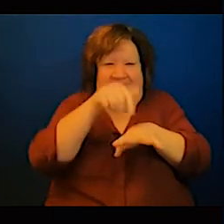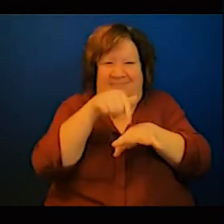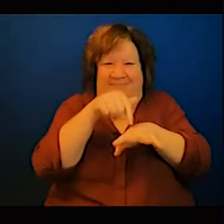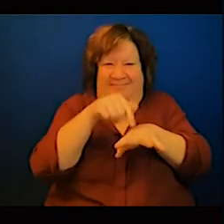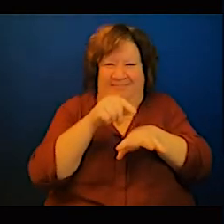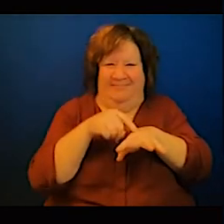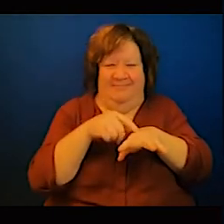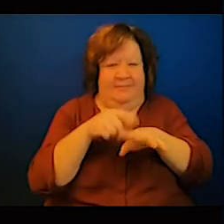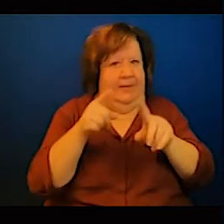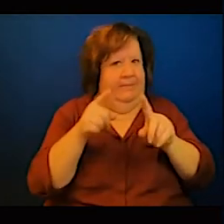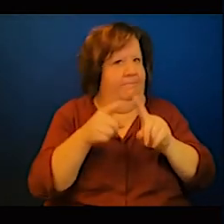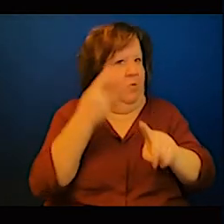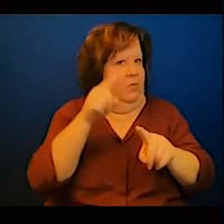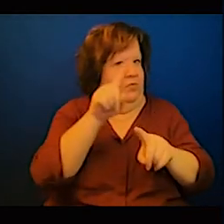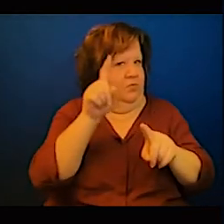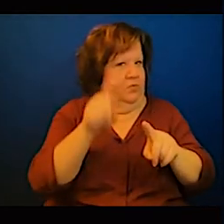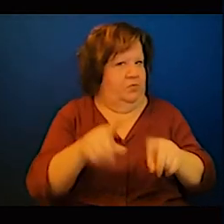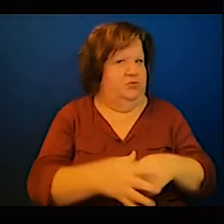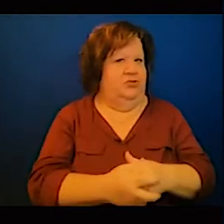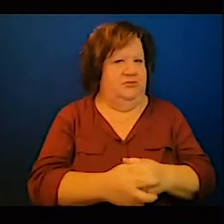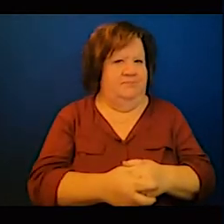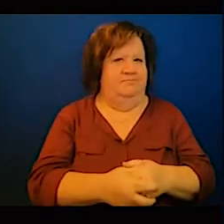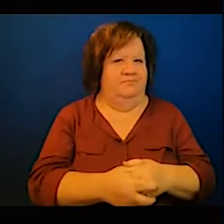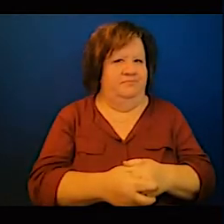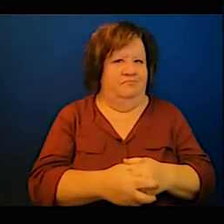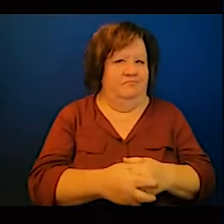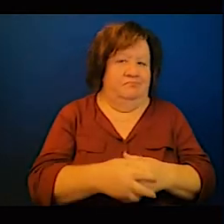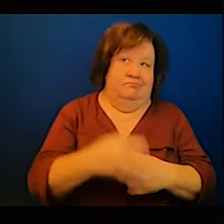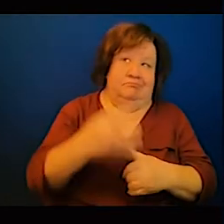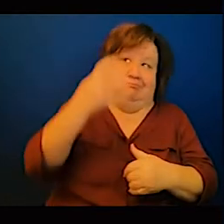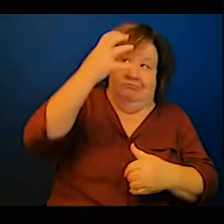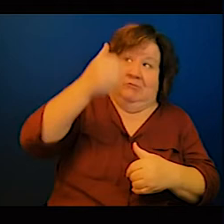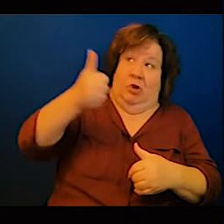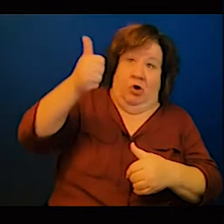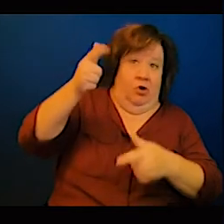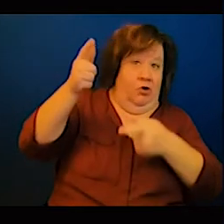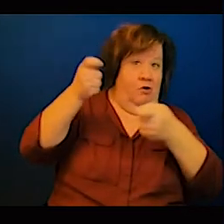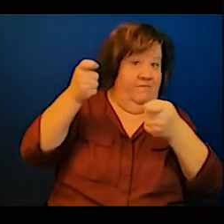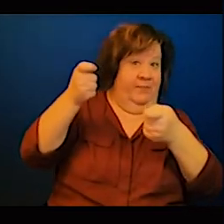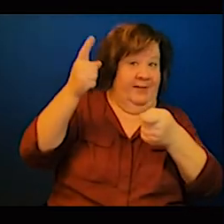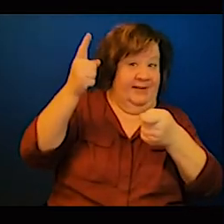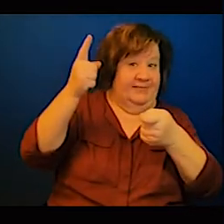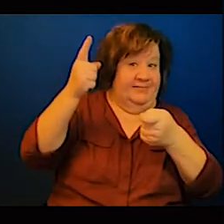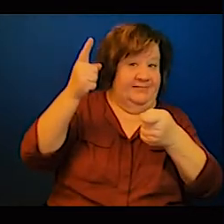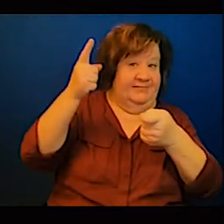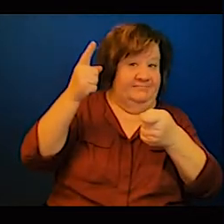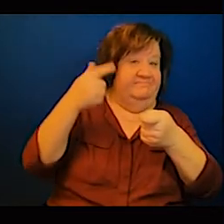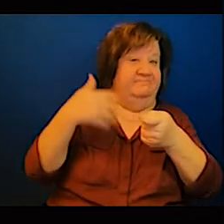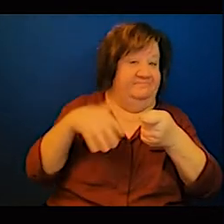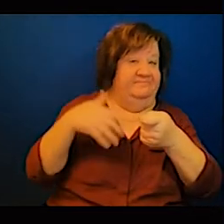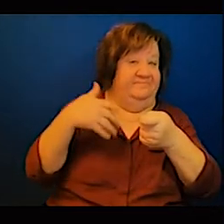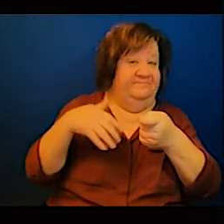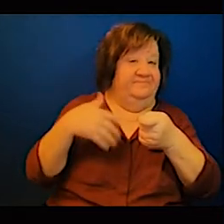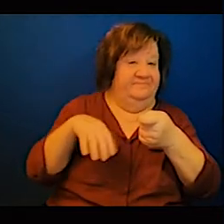discussed and they're being discussed in the COP26 the key issue is post that what's going to happen so let's